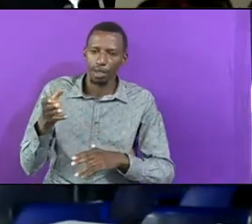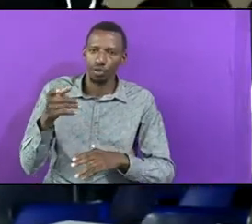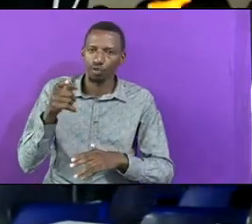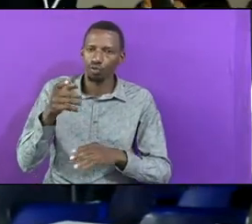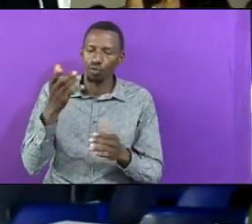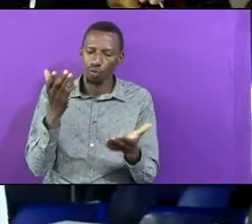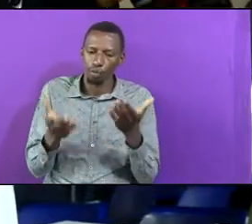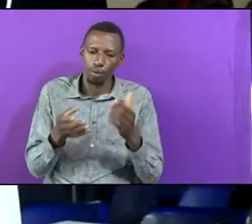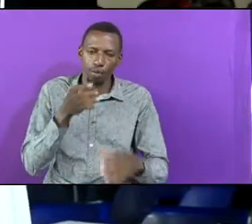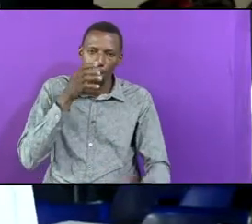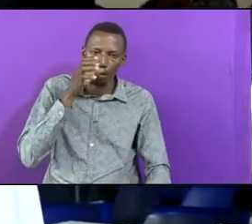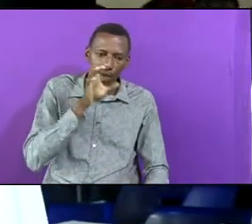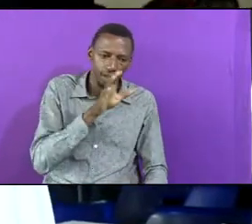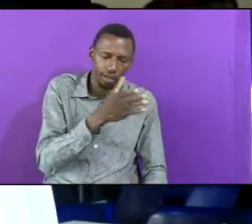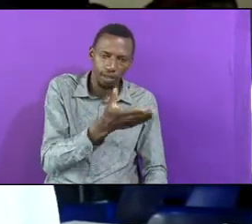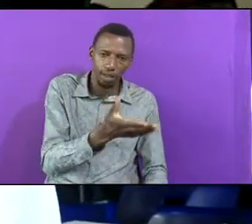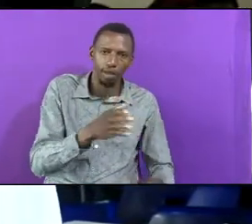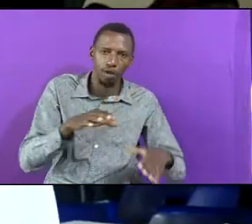Blessing